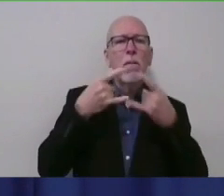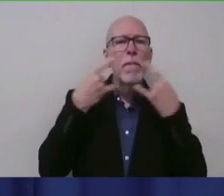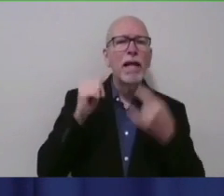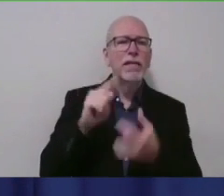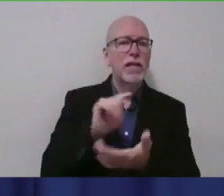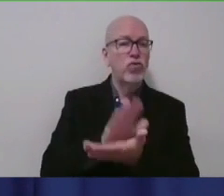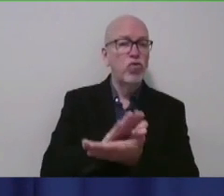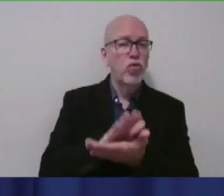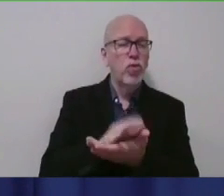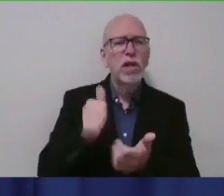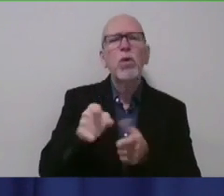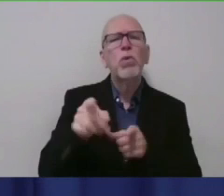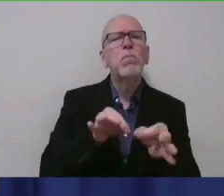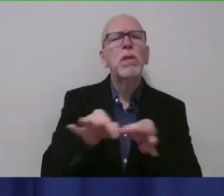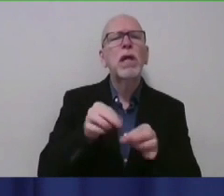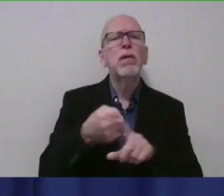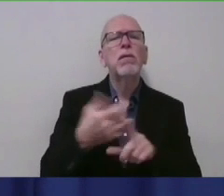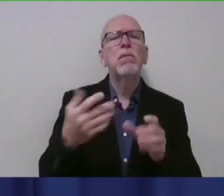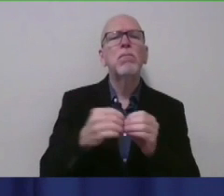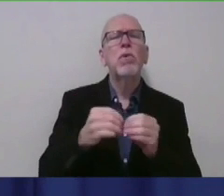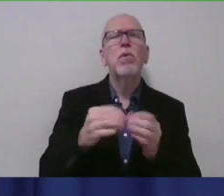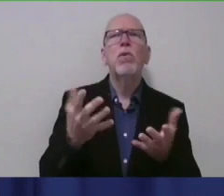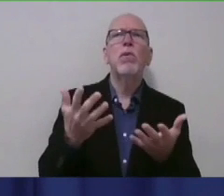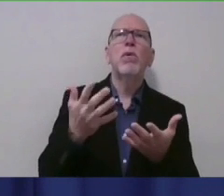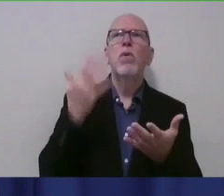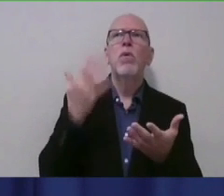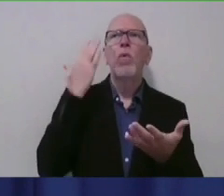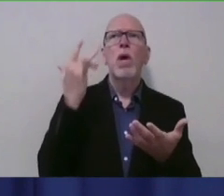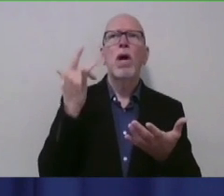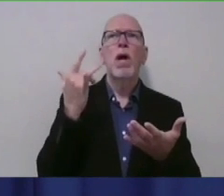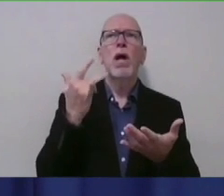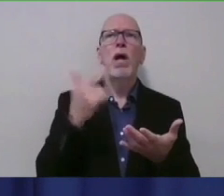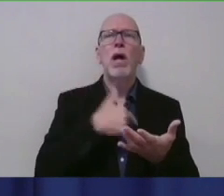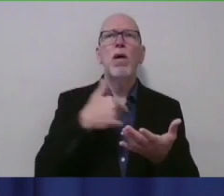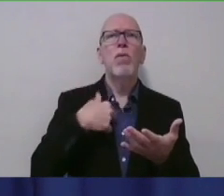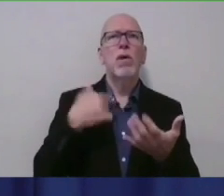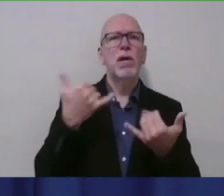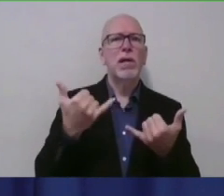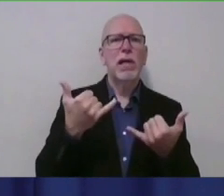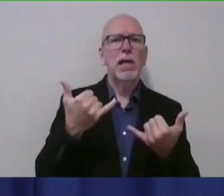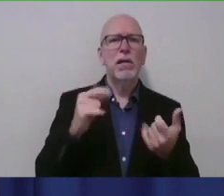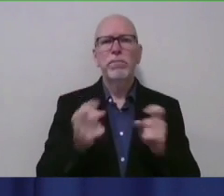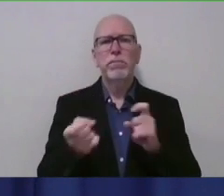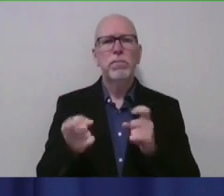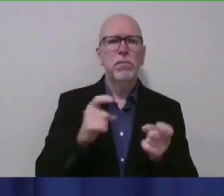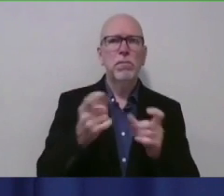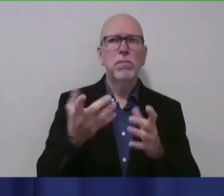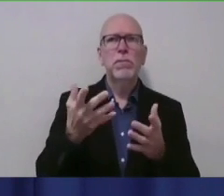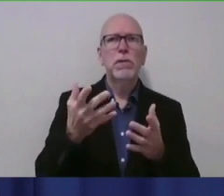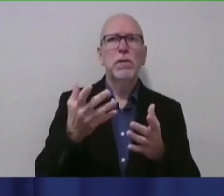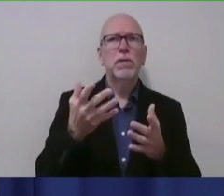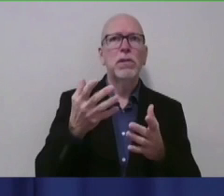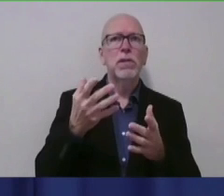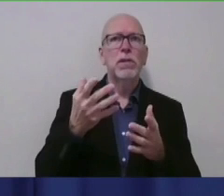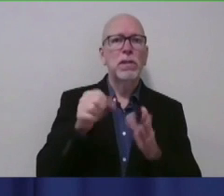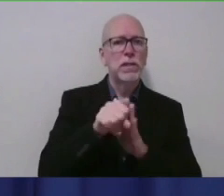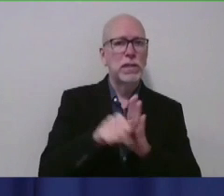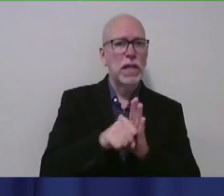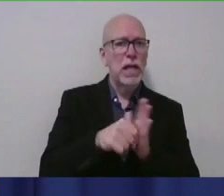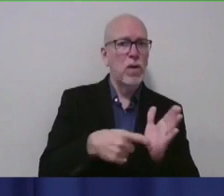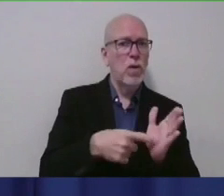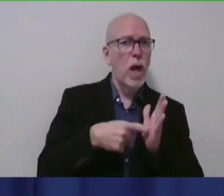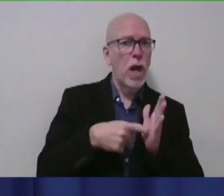can you just explain to me sort of why we're shifting all of a sudden from a state requirement for